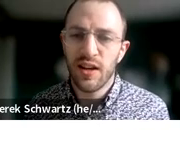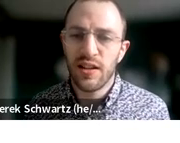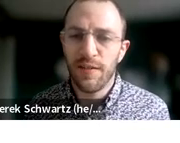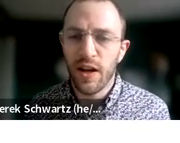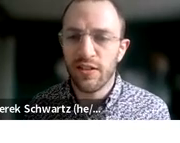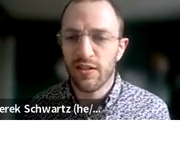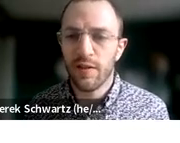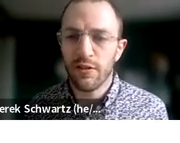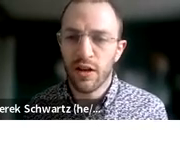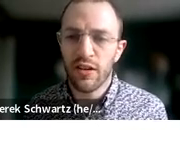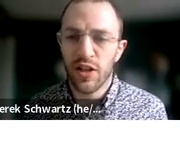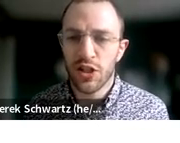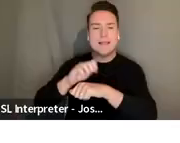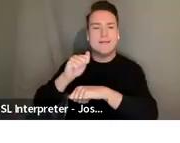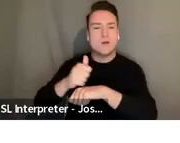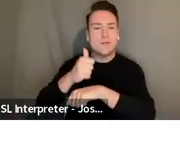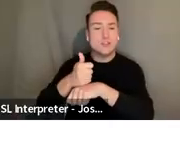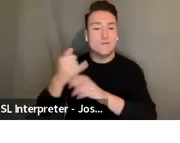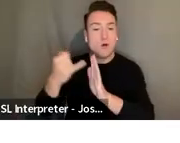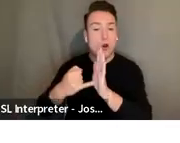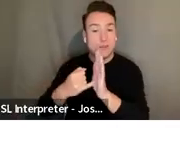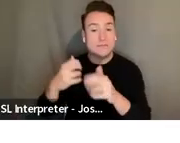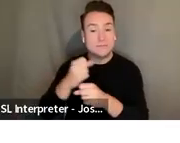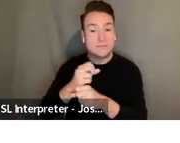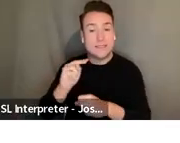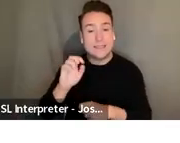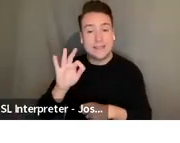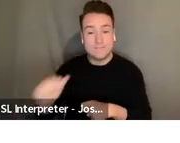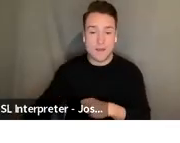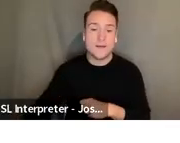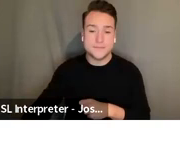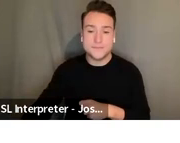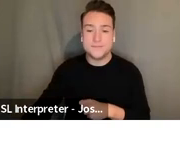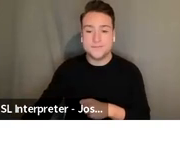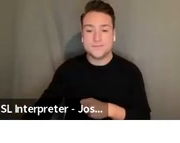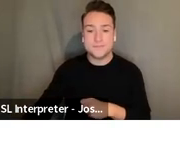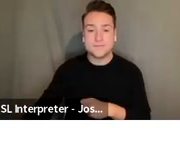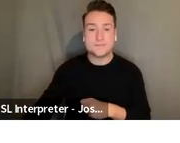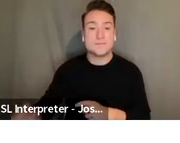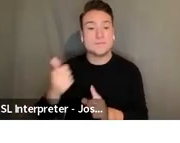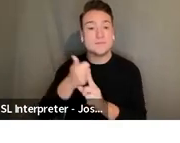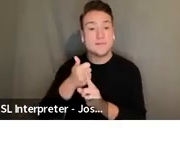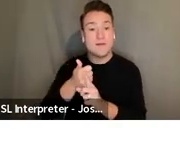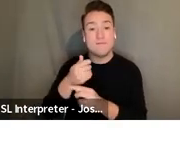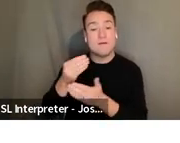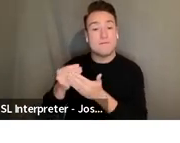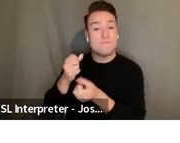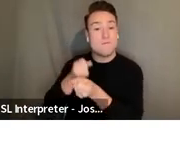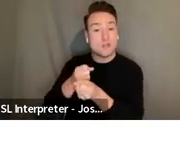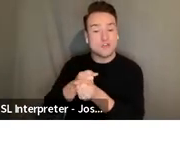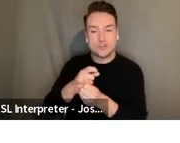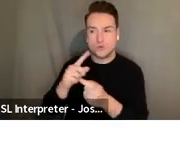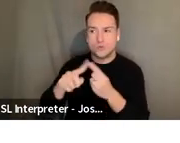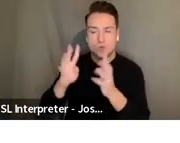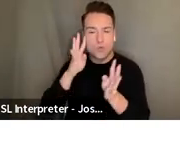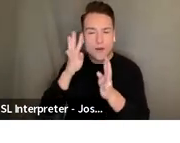NEPA is a service organization that also acts as a funder, investing in artists and creative communities. And the